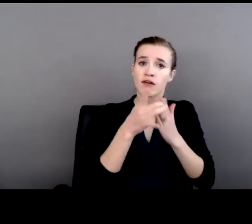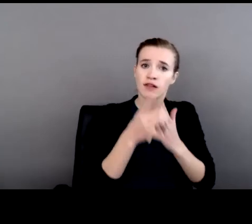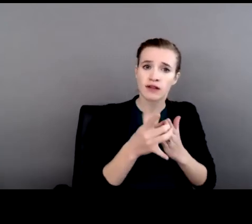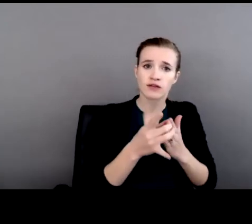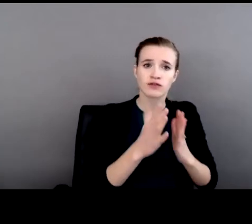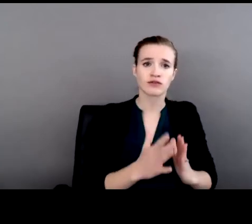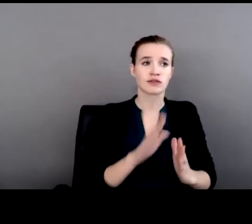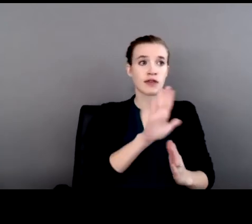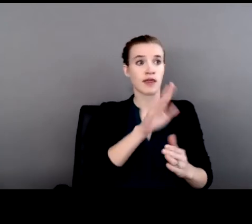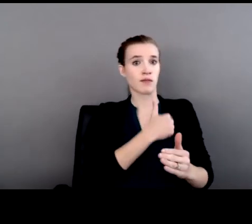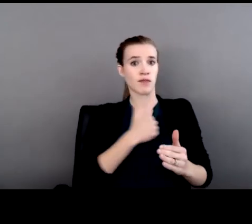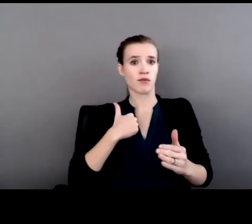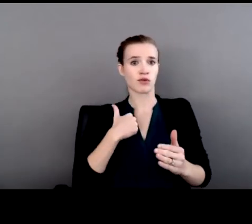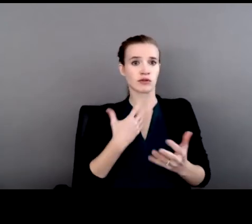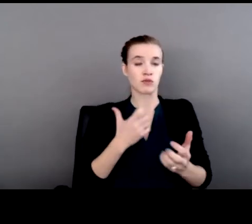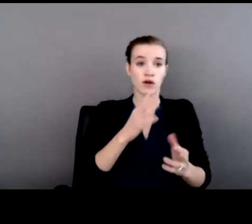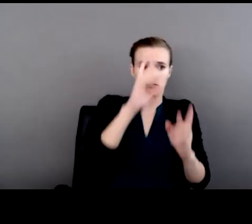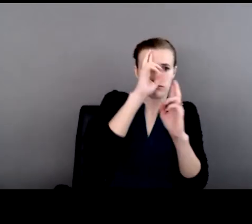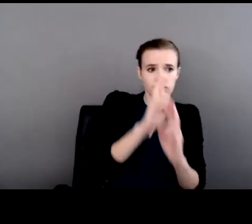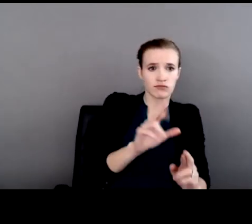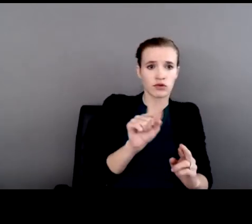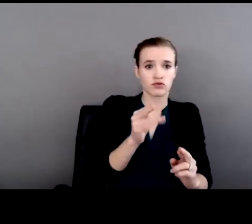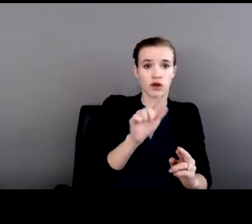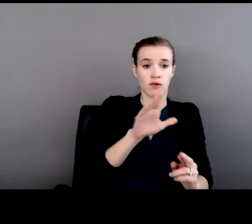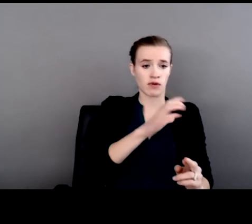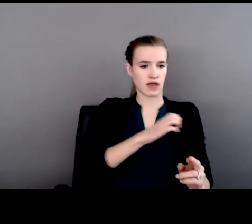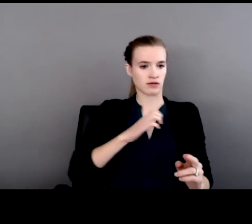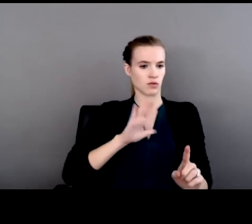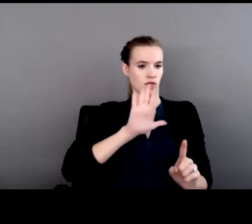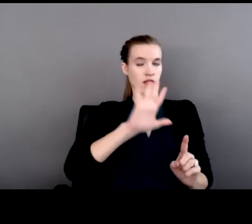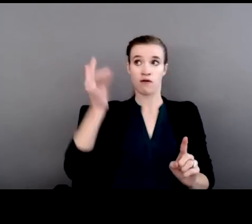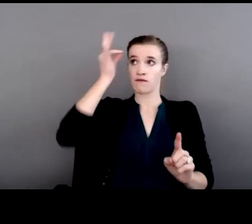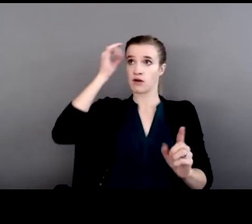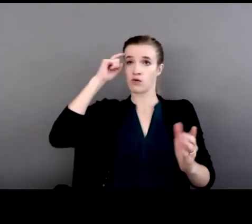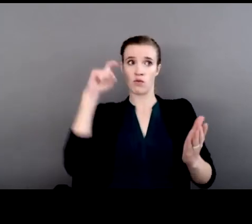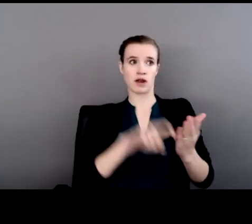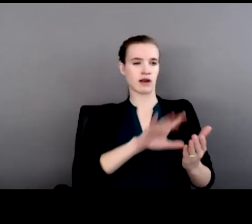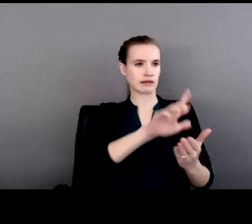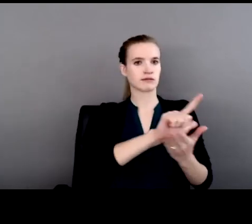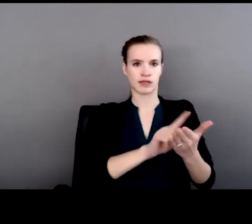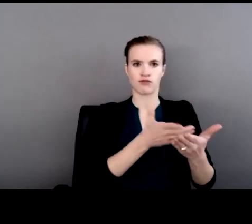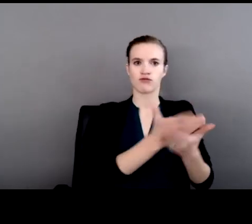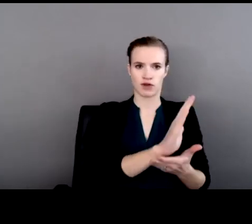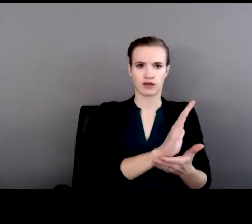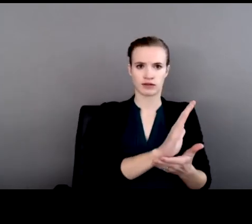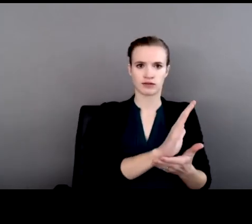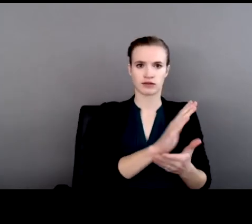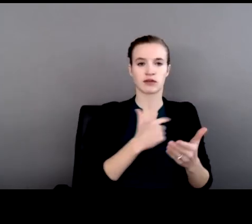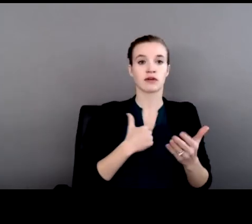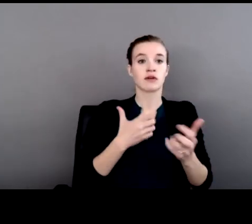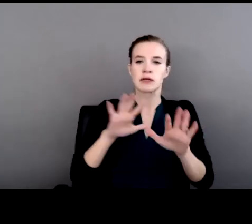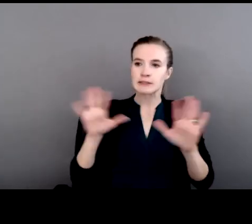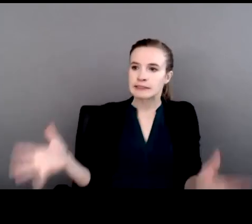to respect the tribal council's federally recognized legal rights, to encourage state and local